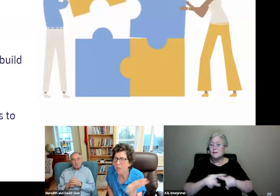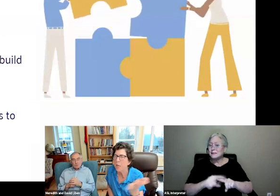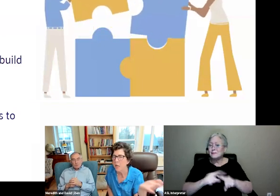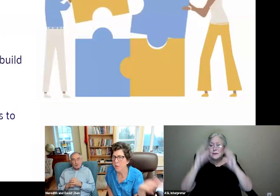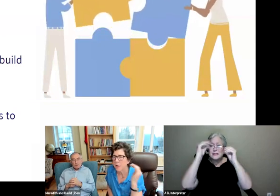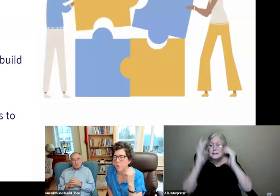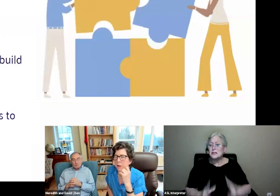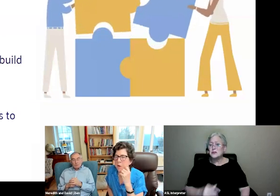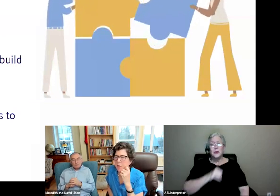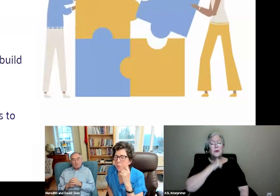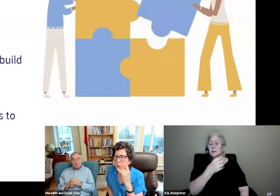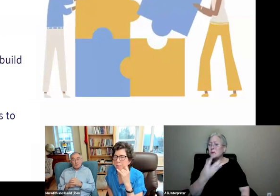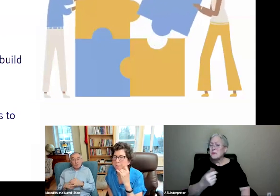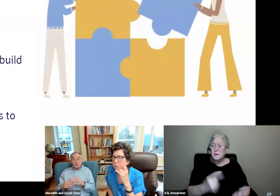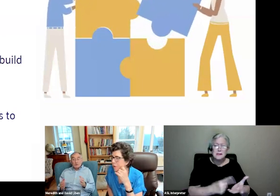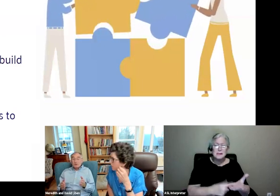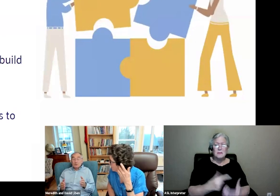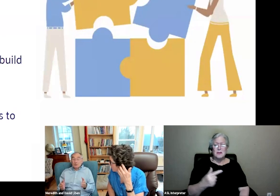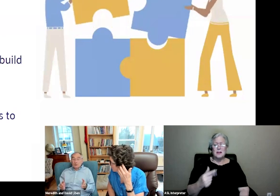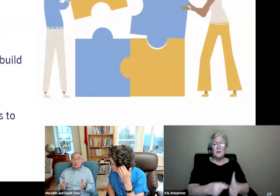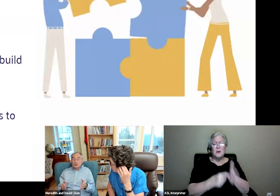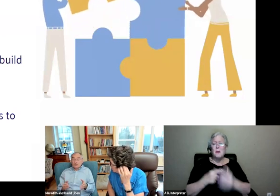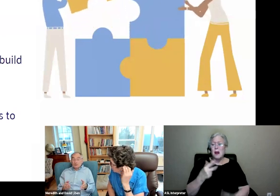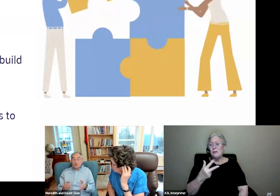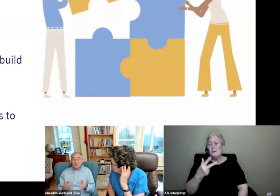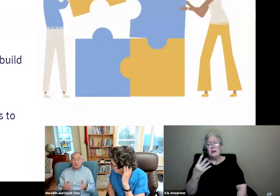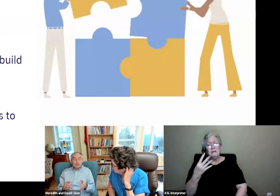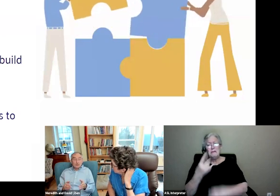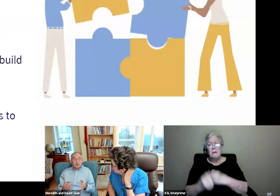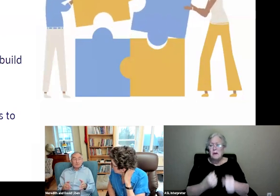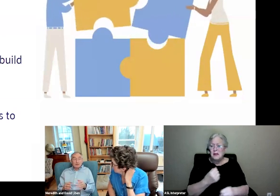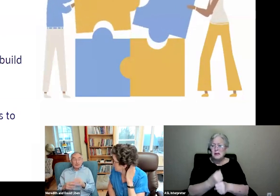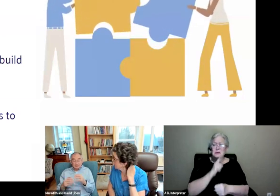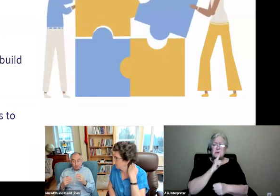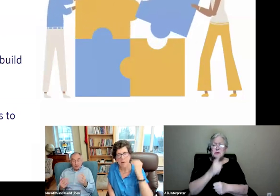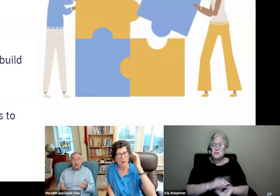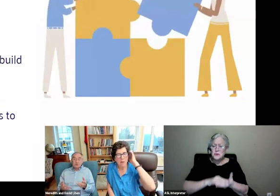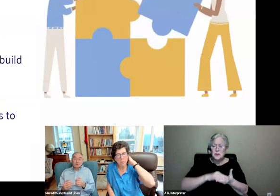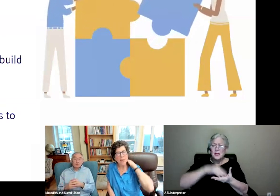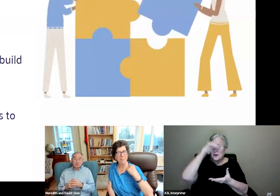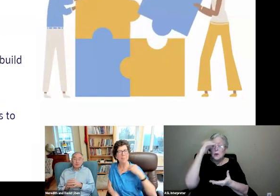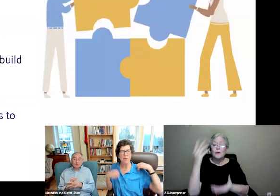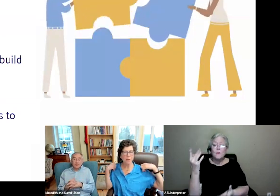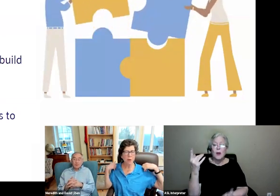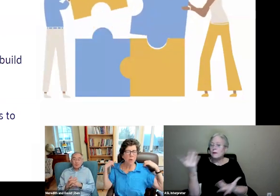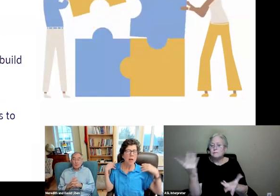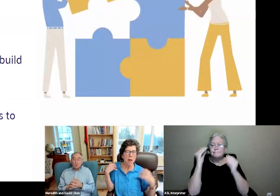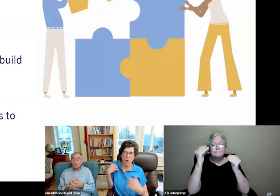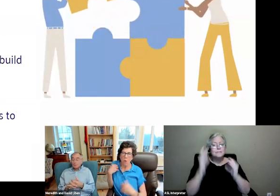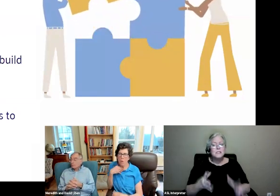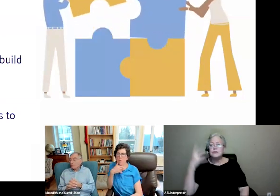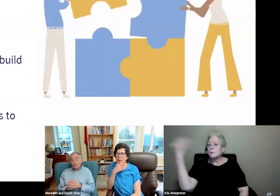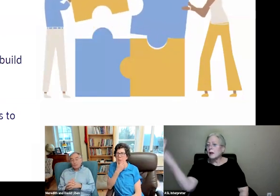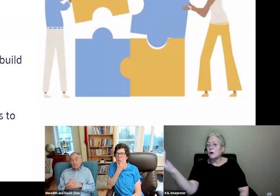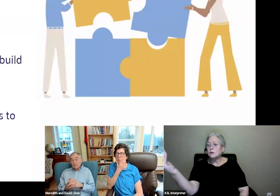all be gone that were there in year one. The org is still inordinately difficult to implement, even when you have some experience. Right,